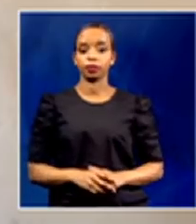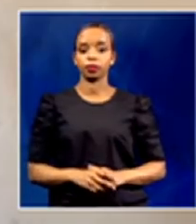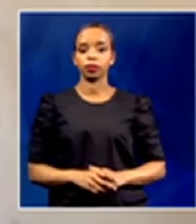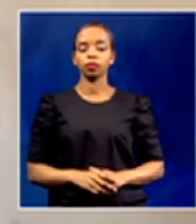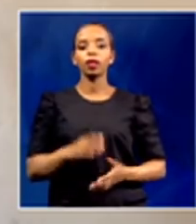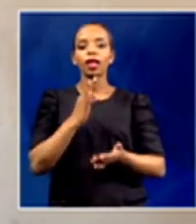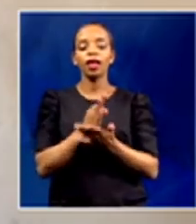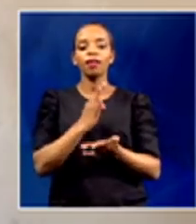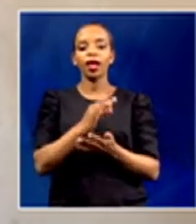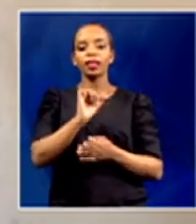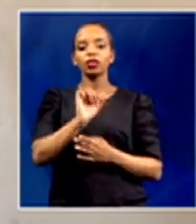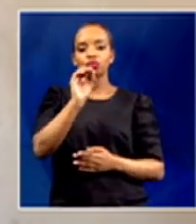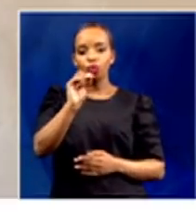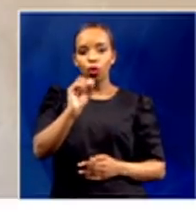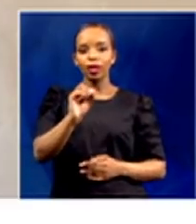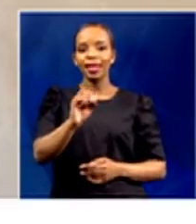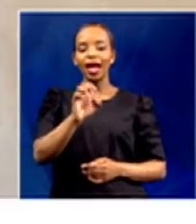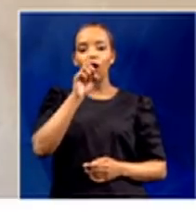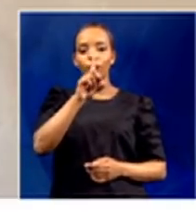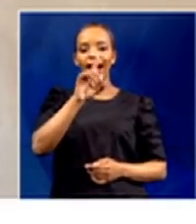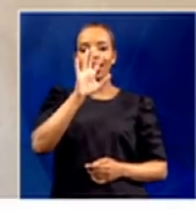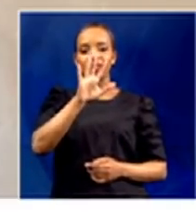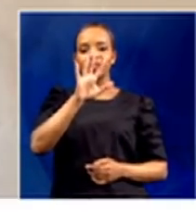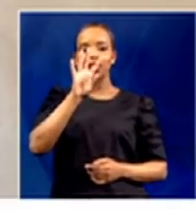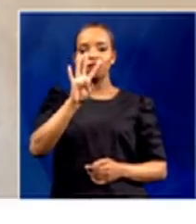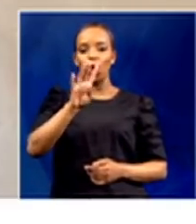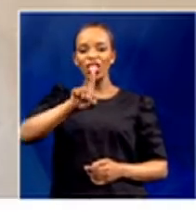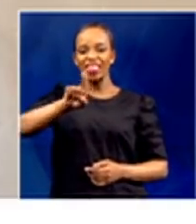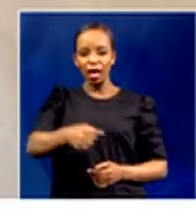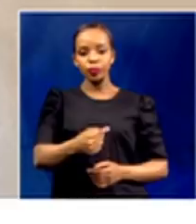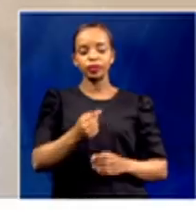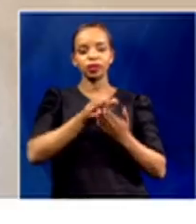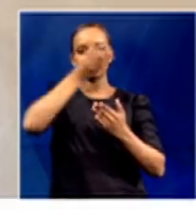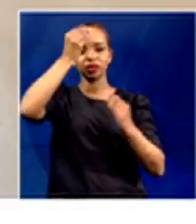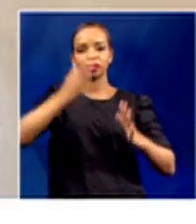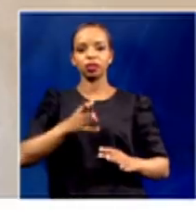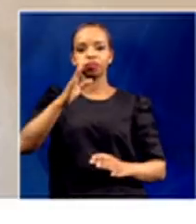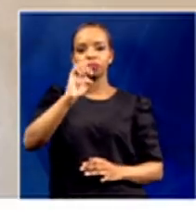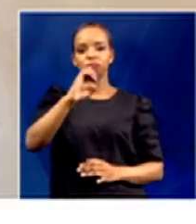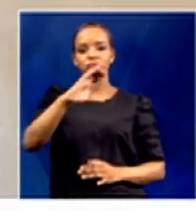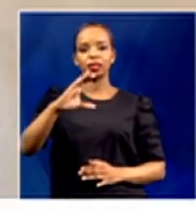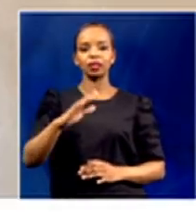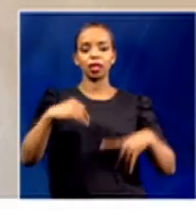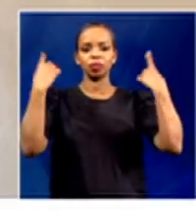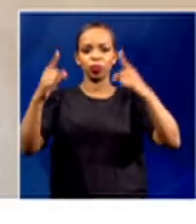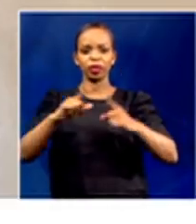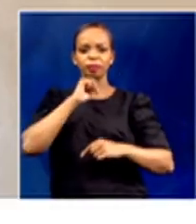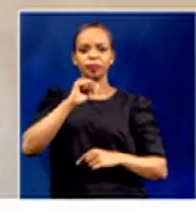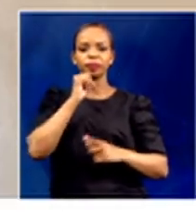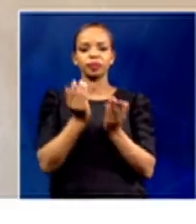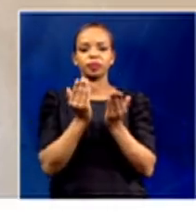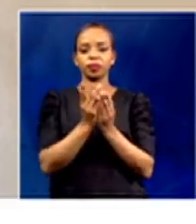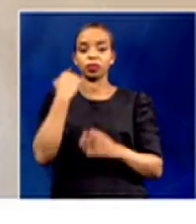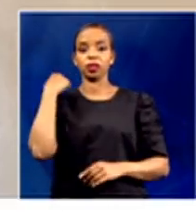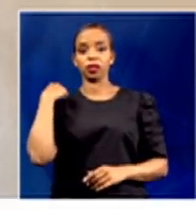154,000 learners in the Eastern Cape who did not return to school yesterday, for the